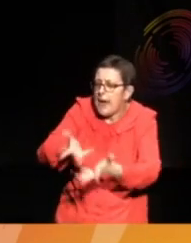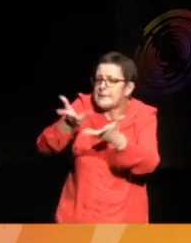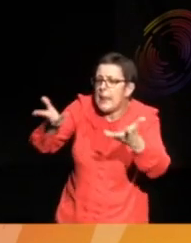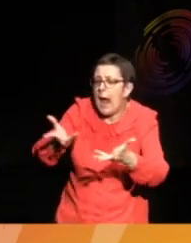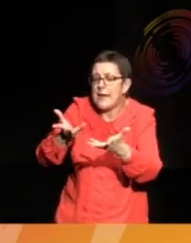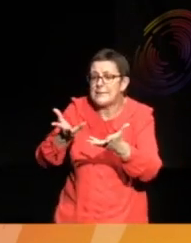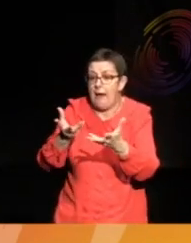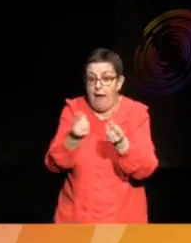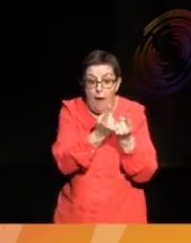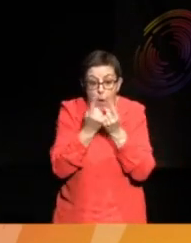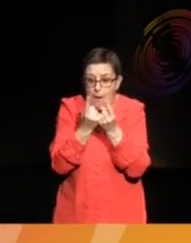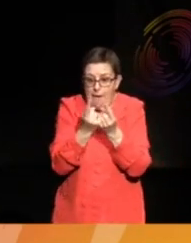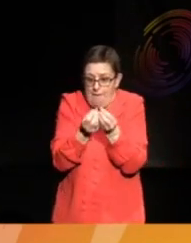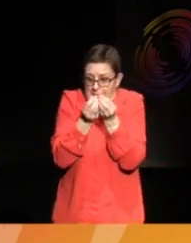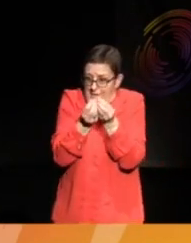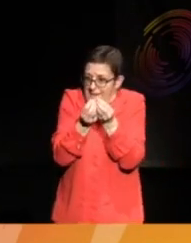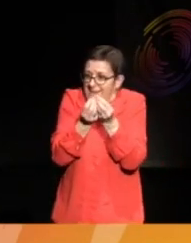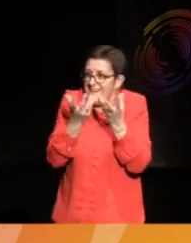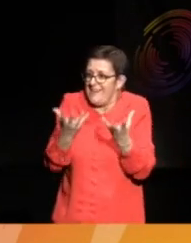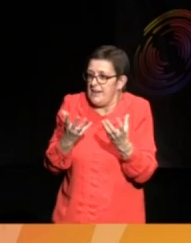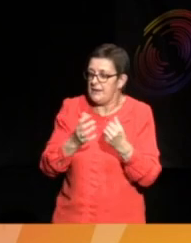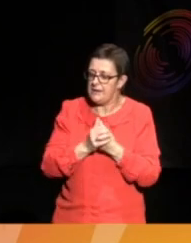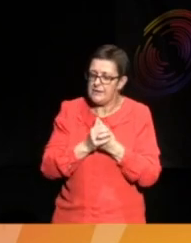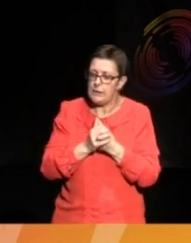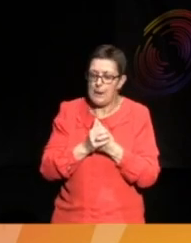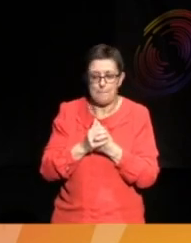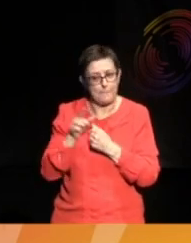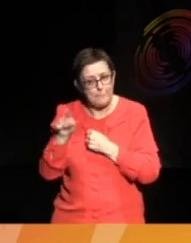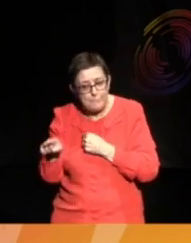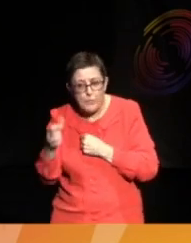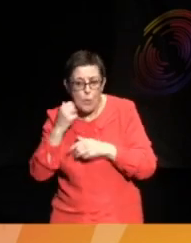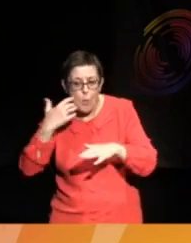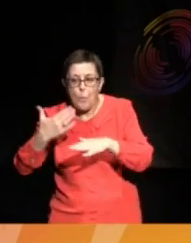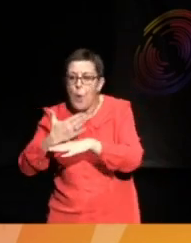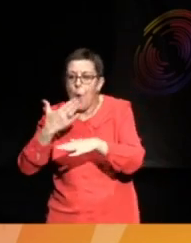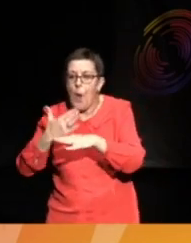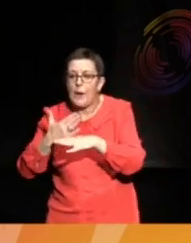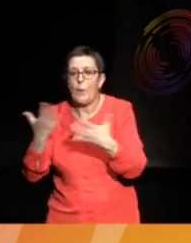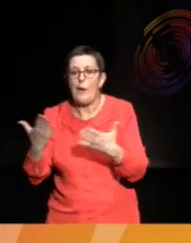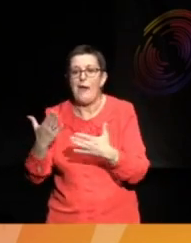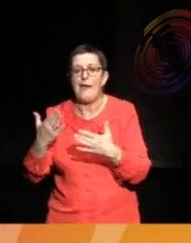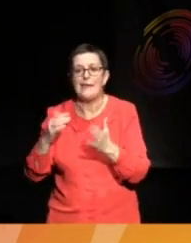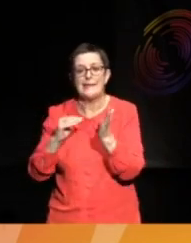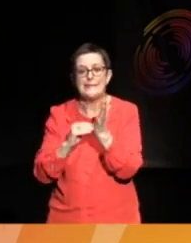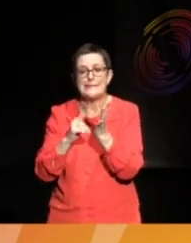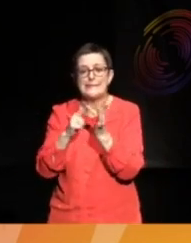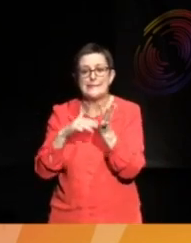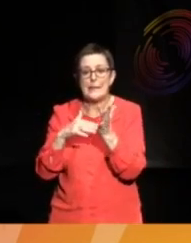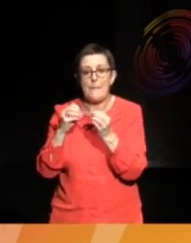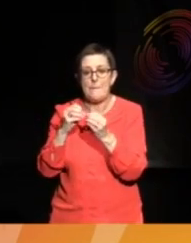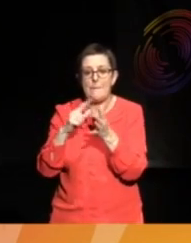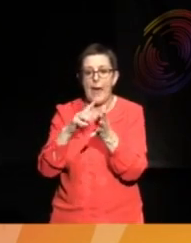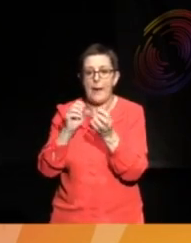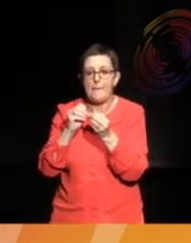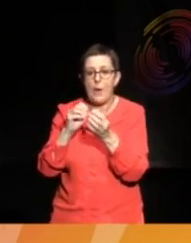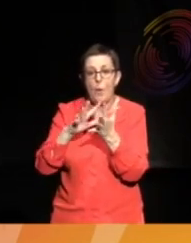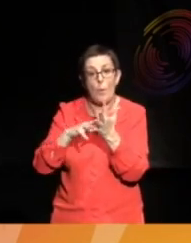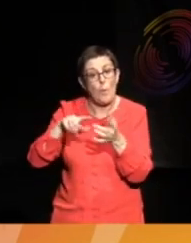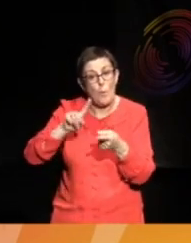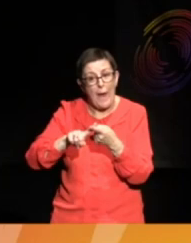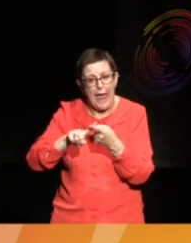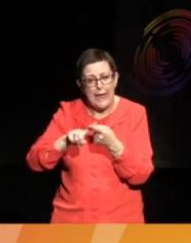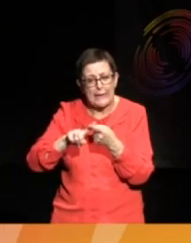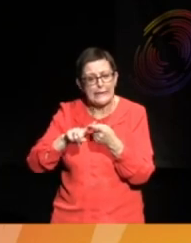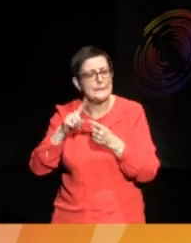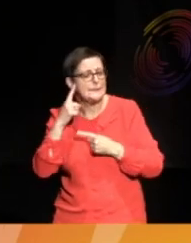And it just struck me, you've been doing such interesting work in Zimbabwe. Can you just talk to us a bit, and I'm